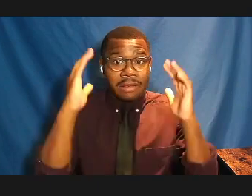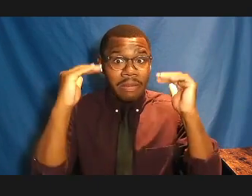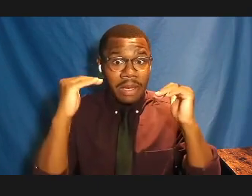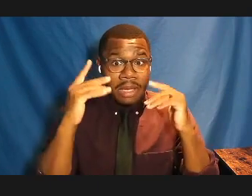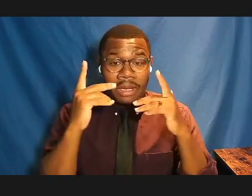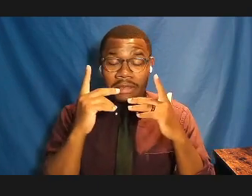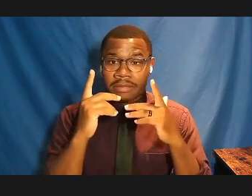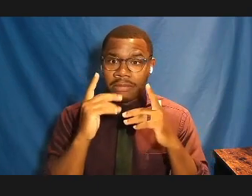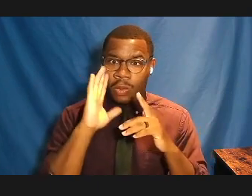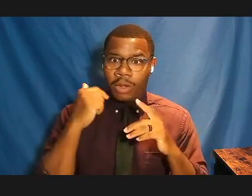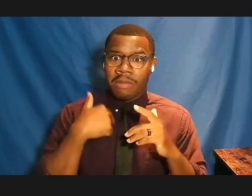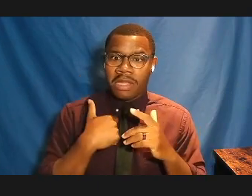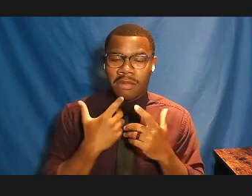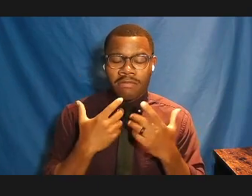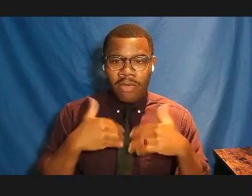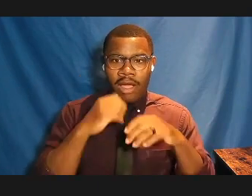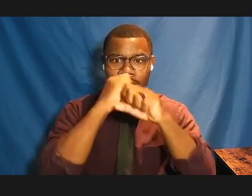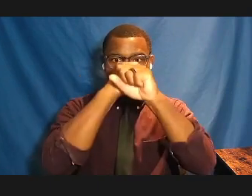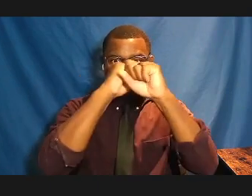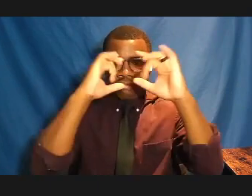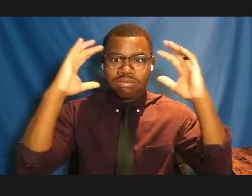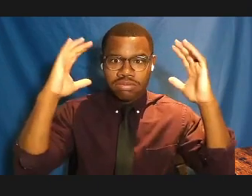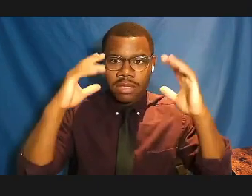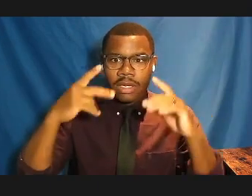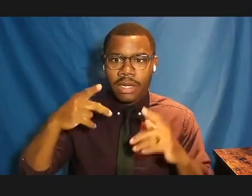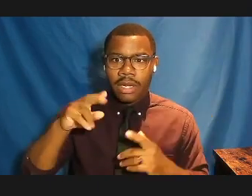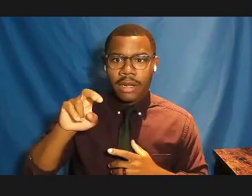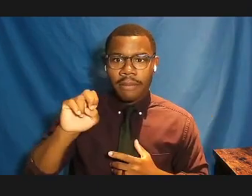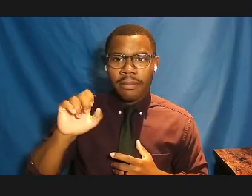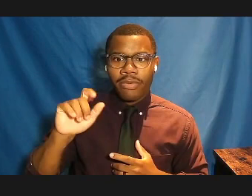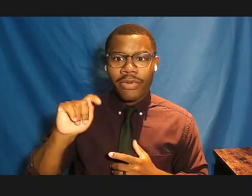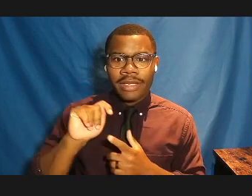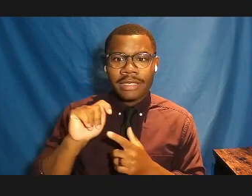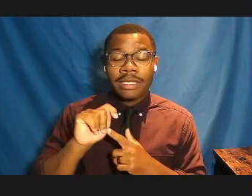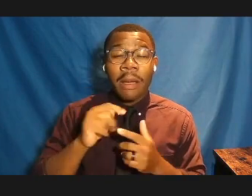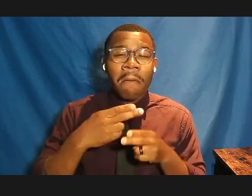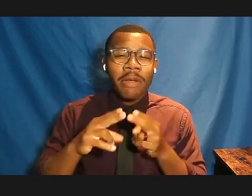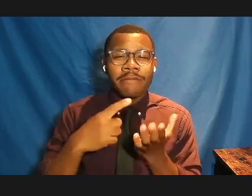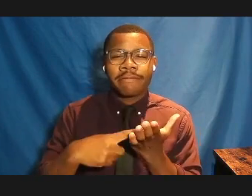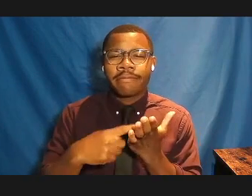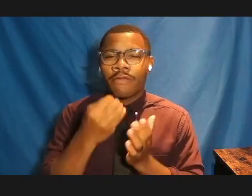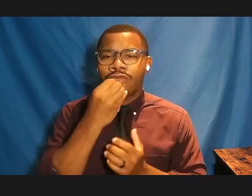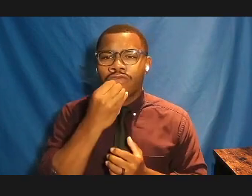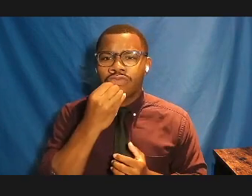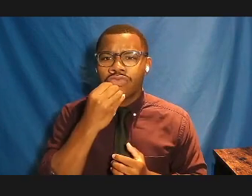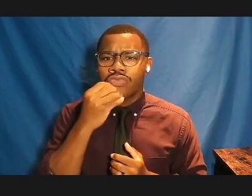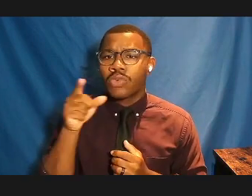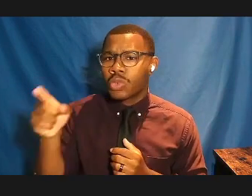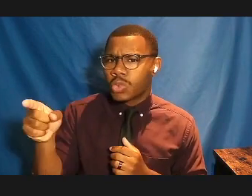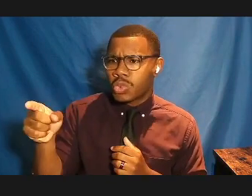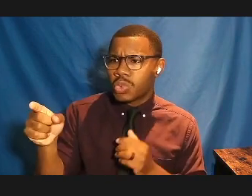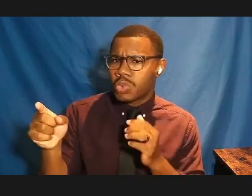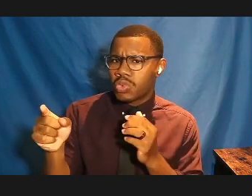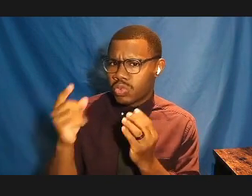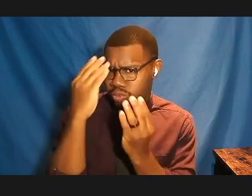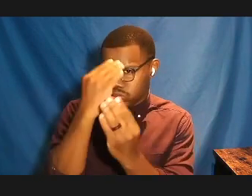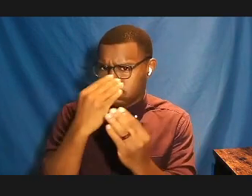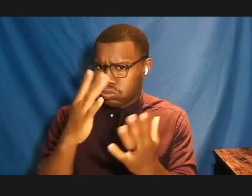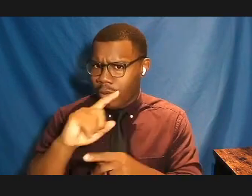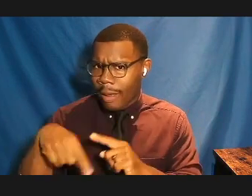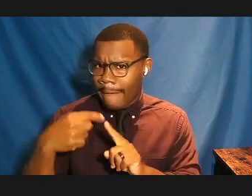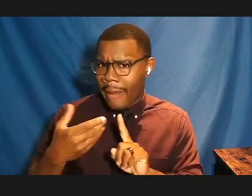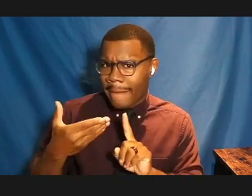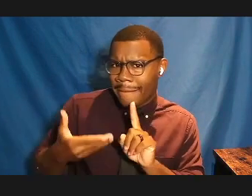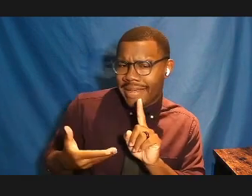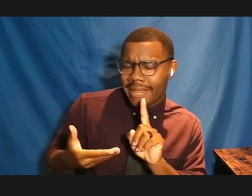To briefly talk about food, I mentioned, or you mentioned about me, and I guess I did too, intergenerational teaching and